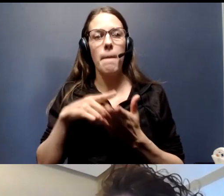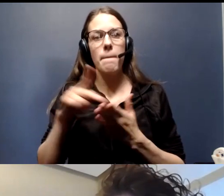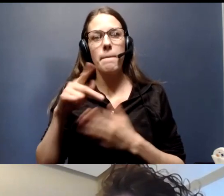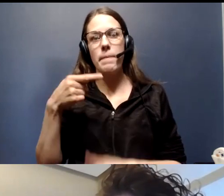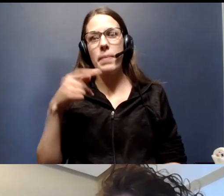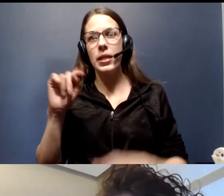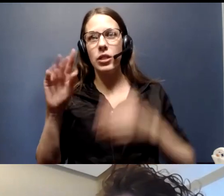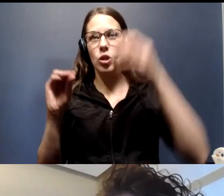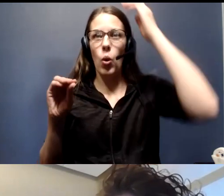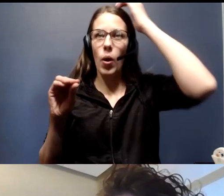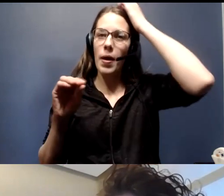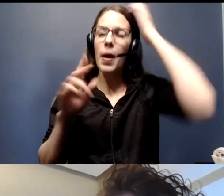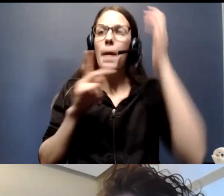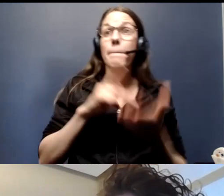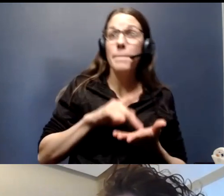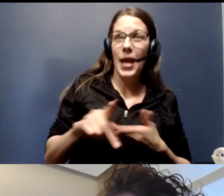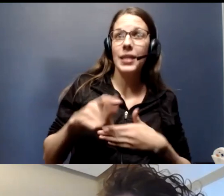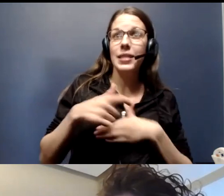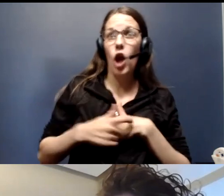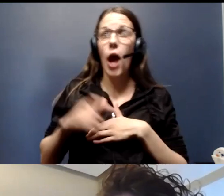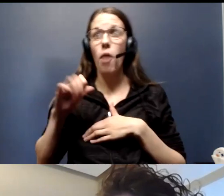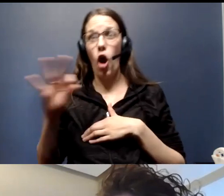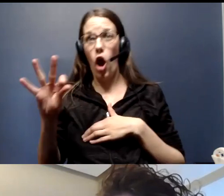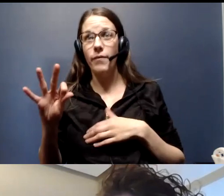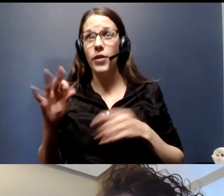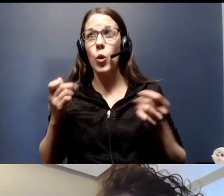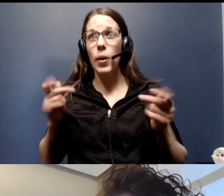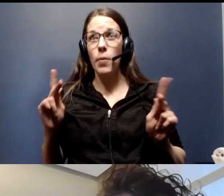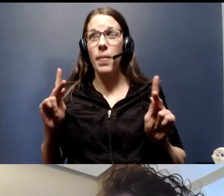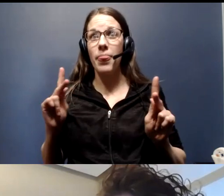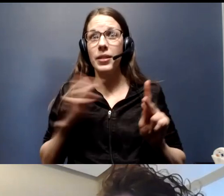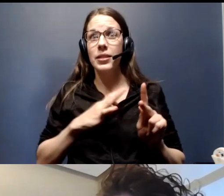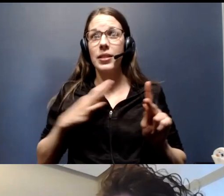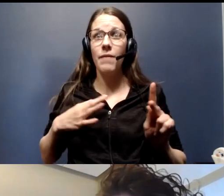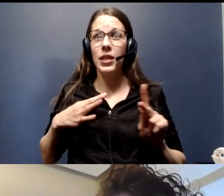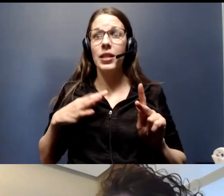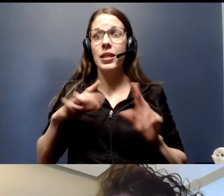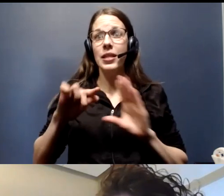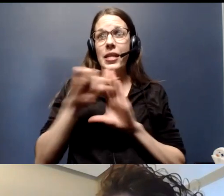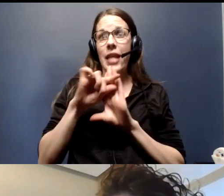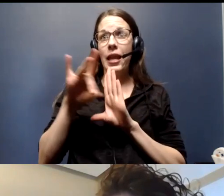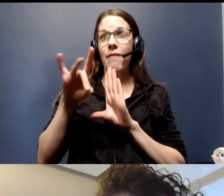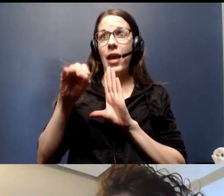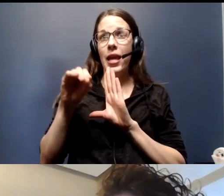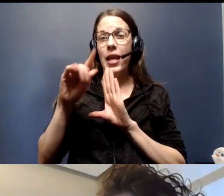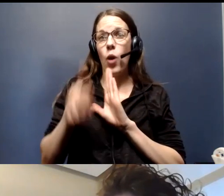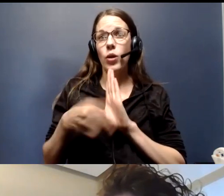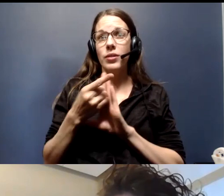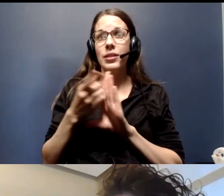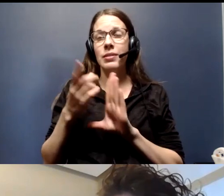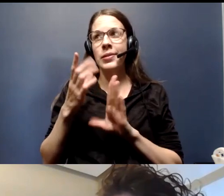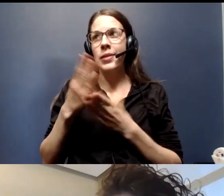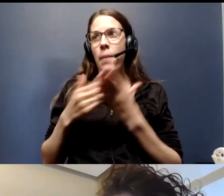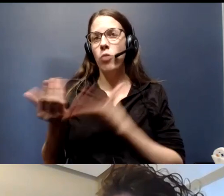I'm assuming everybody understands what that is. We allowed staff to go to a negative 80 hours. So, let's say somebody had accrued